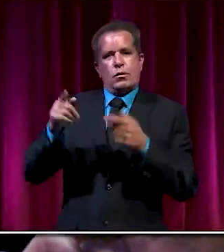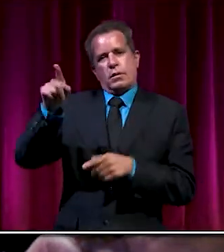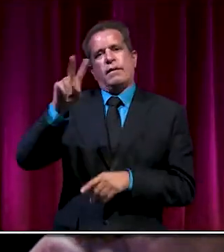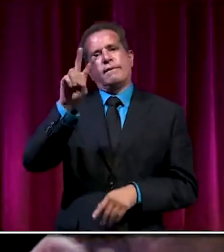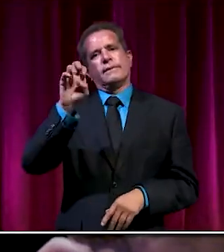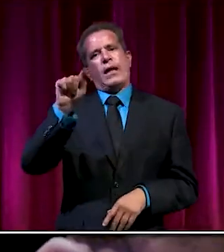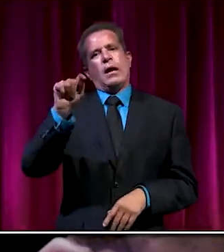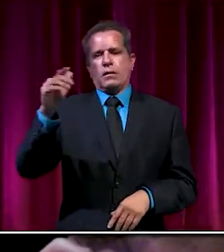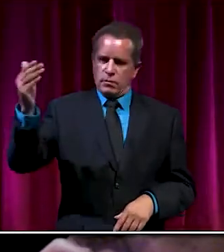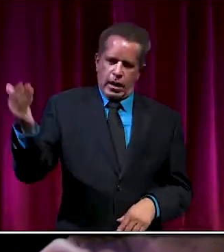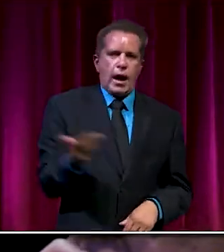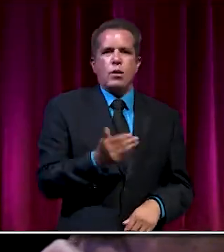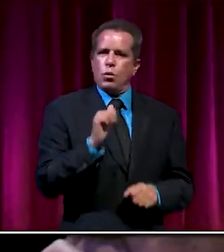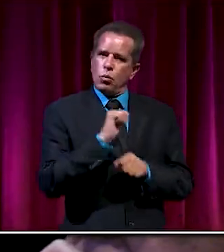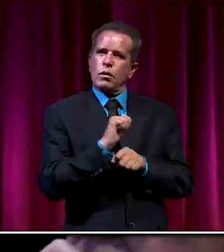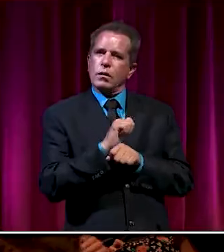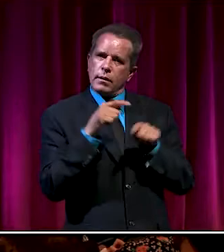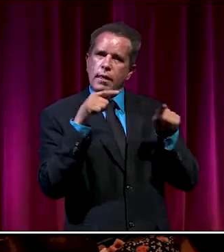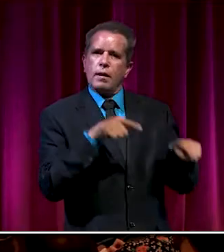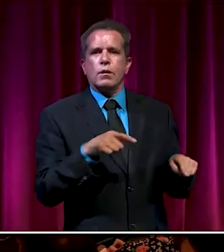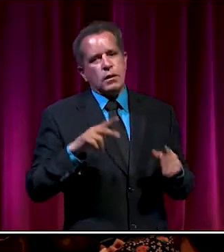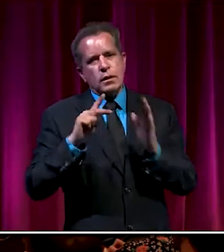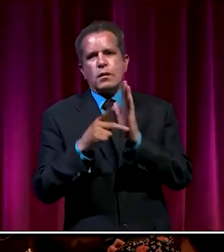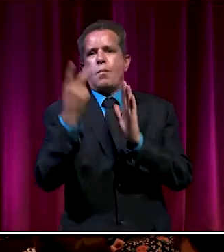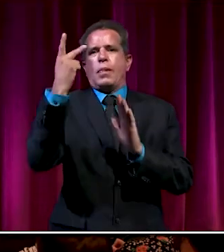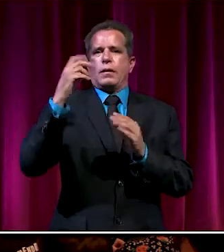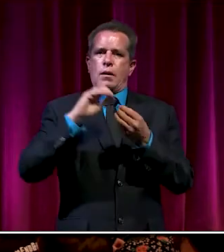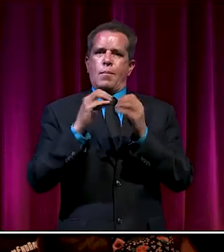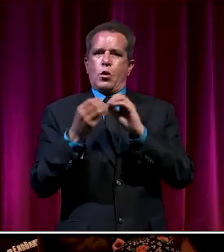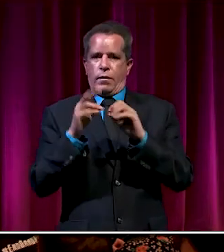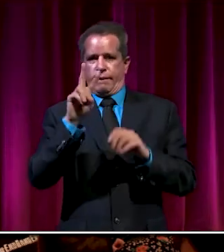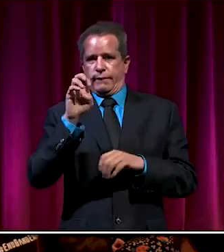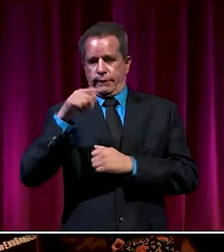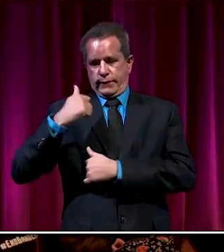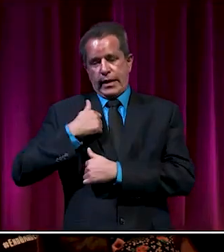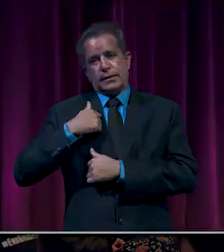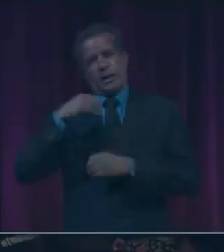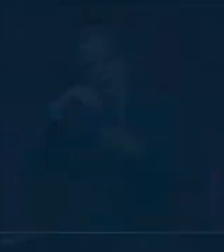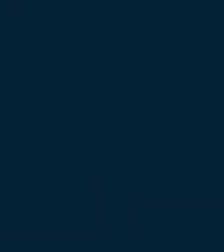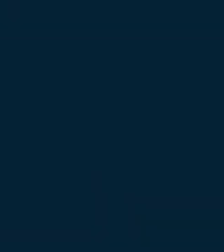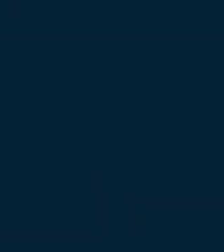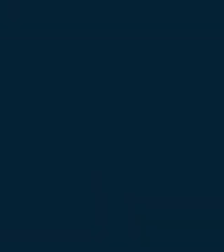with a goal to double the number of veterans in our county workforce.